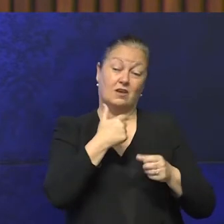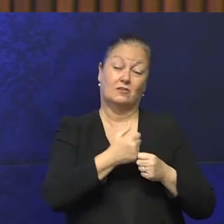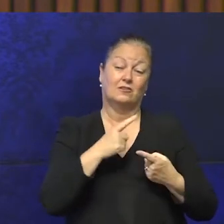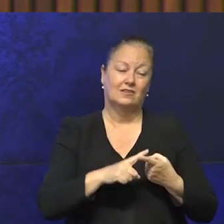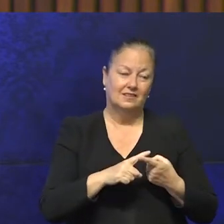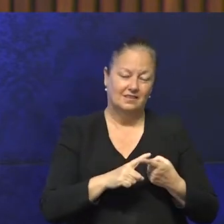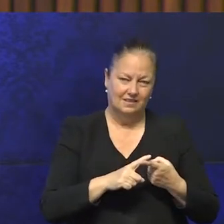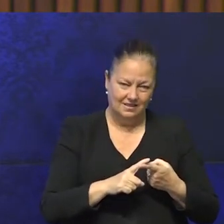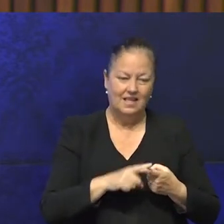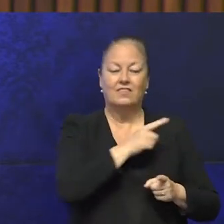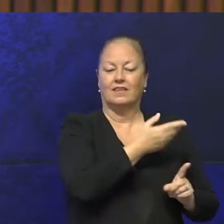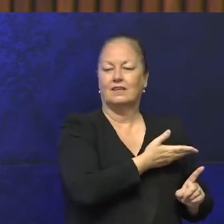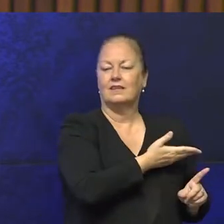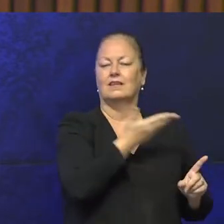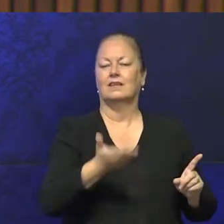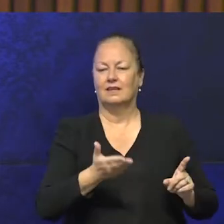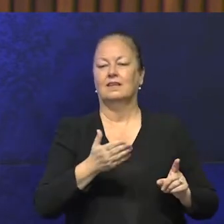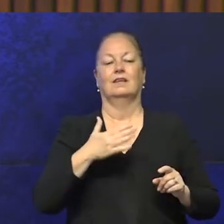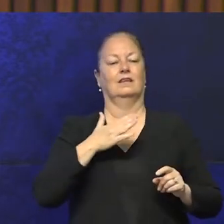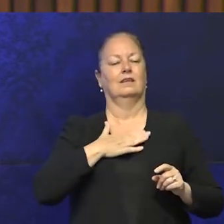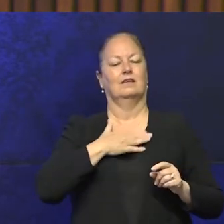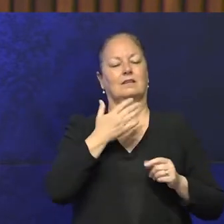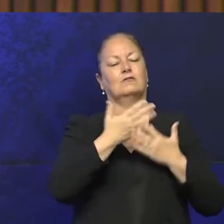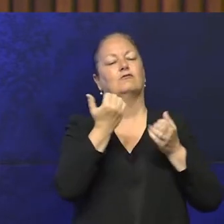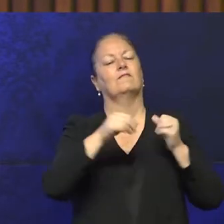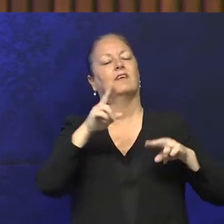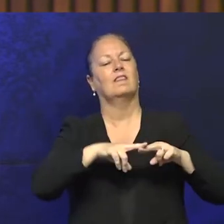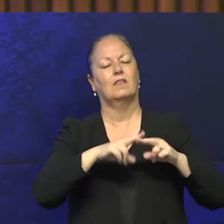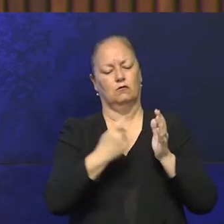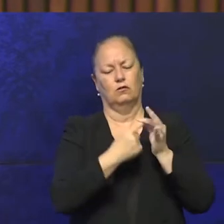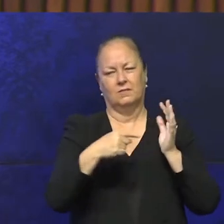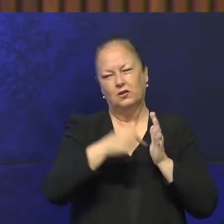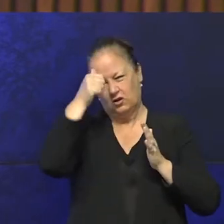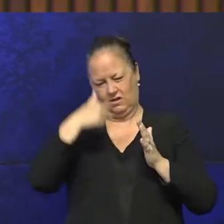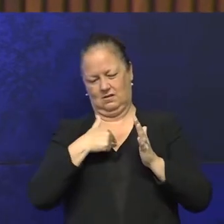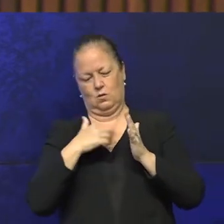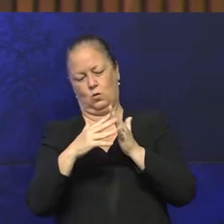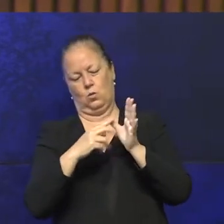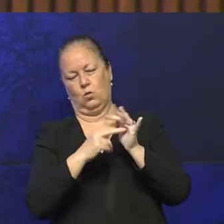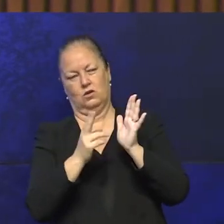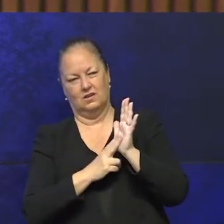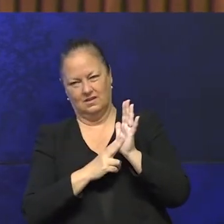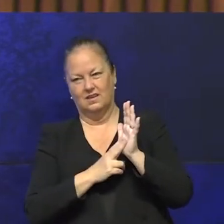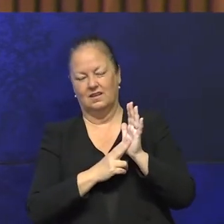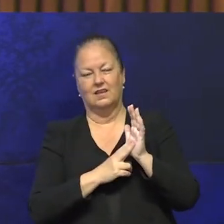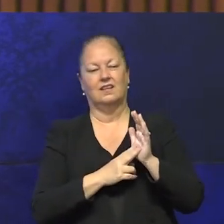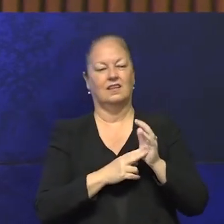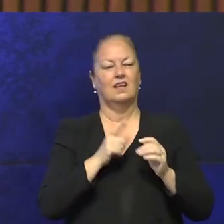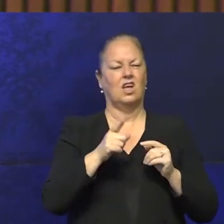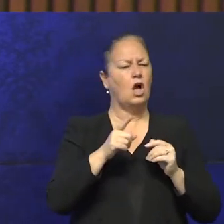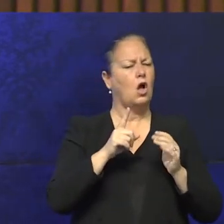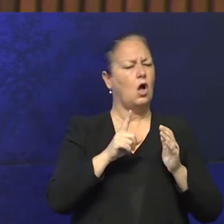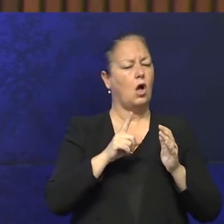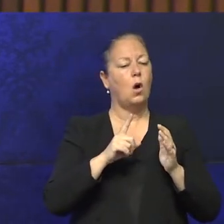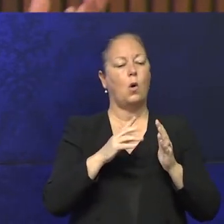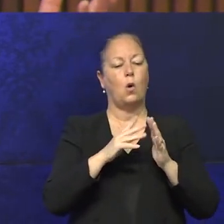he passed it on to my great grandfather, Robert Wandun, you know my name's Wandun, they just changed it, took out two O's and put in